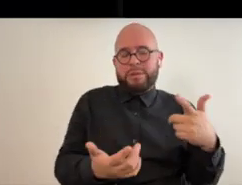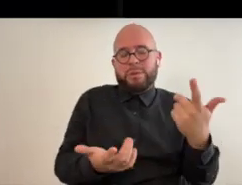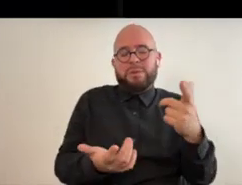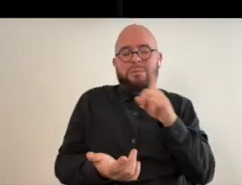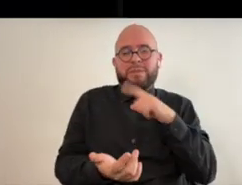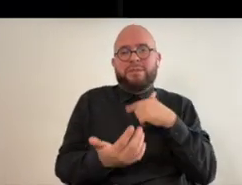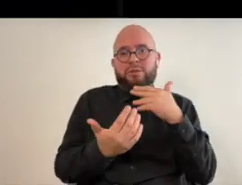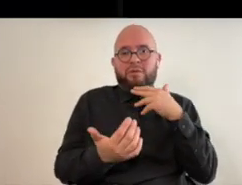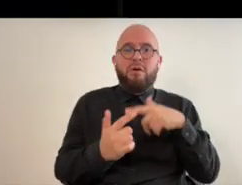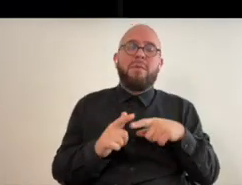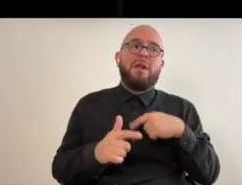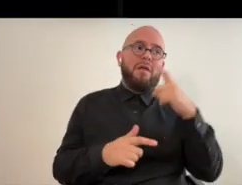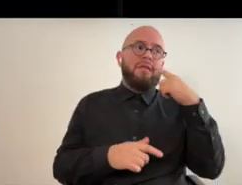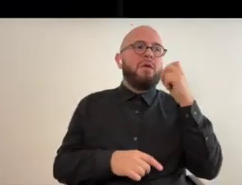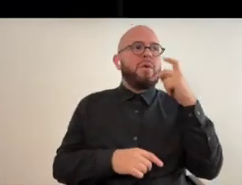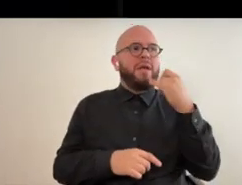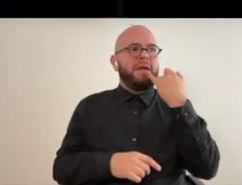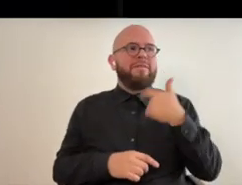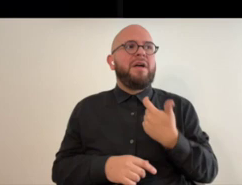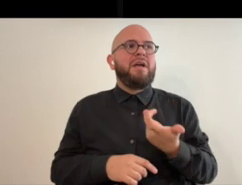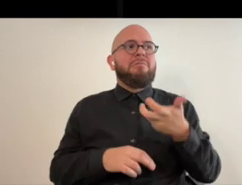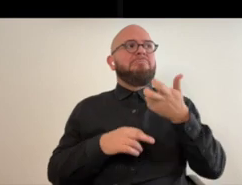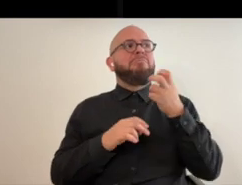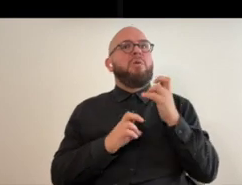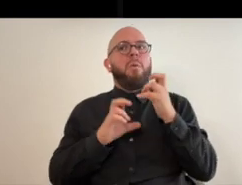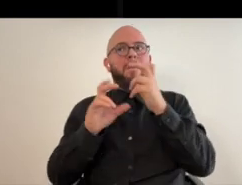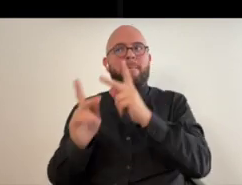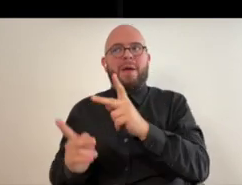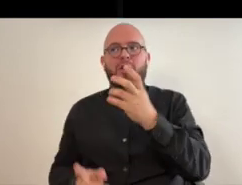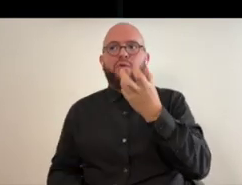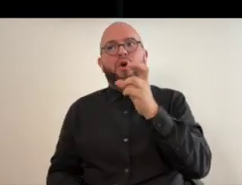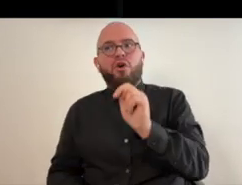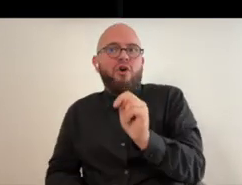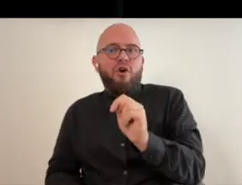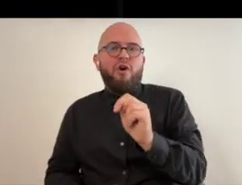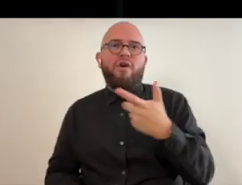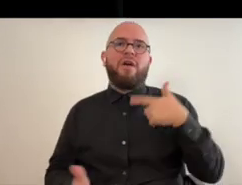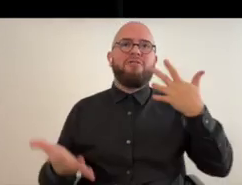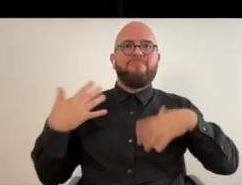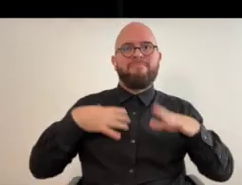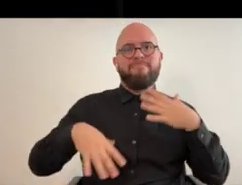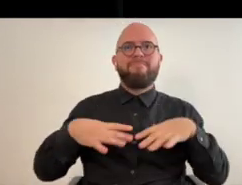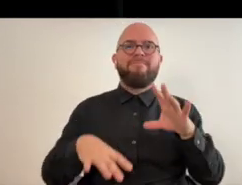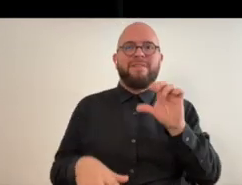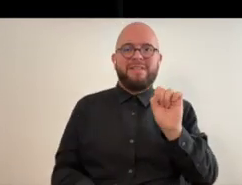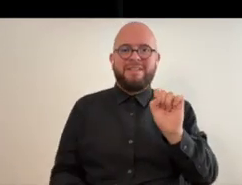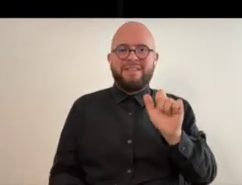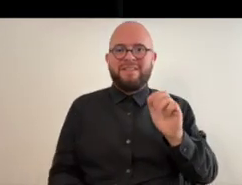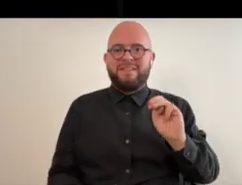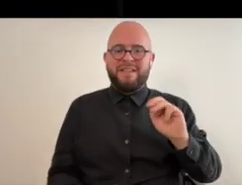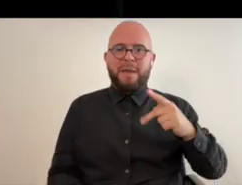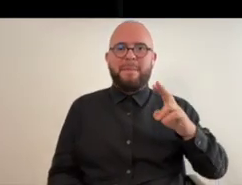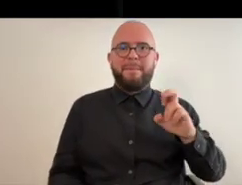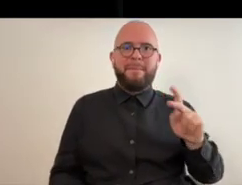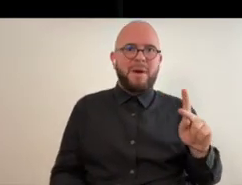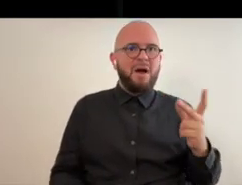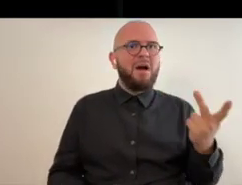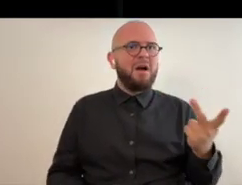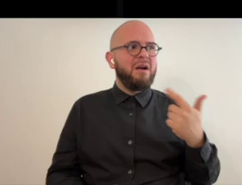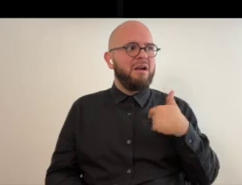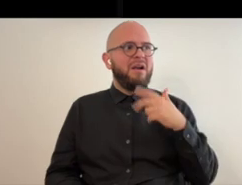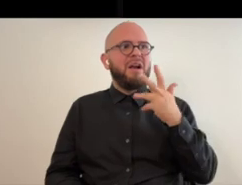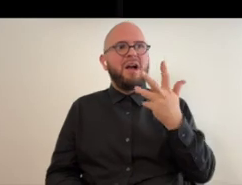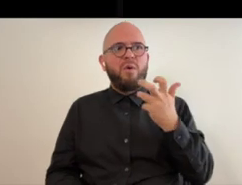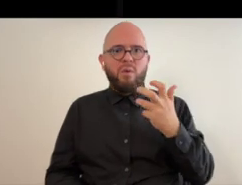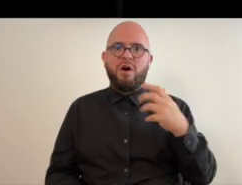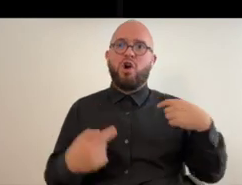i was thinking if i were to go back and dress in my steampunk garb i would like to have